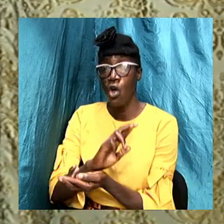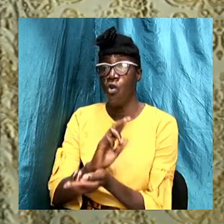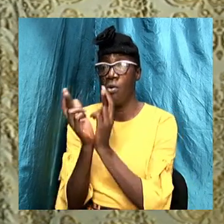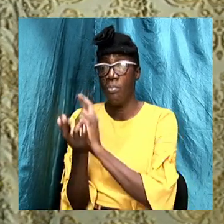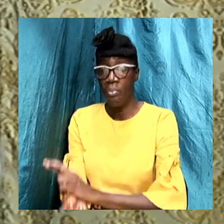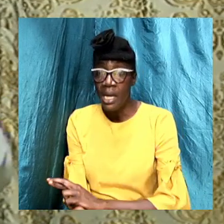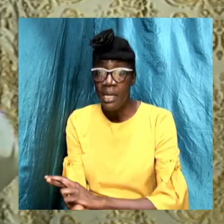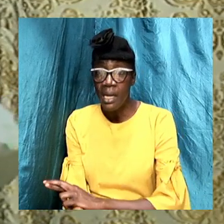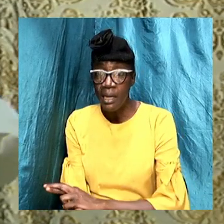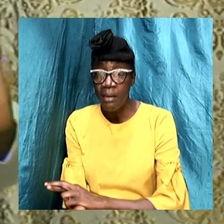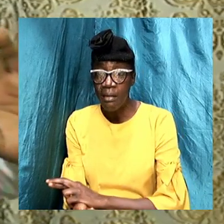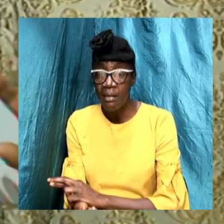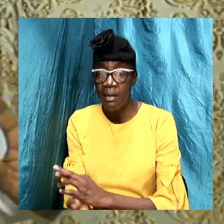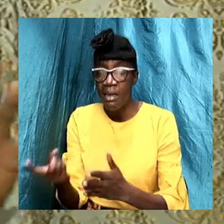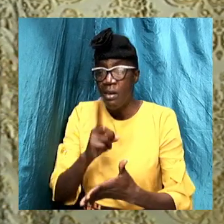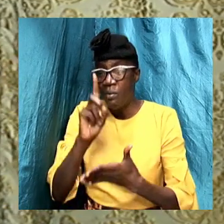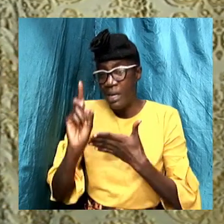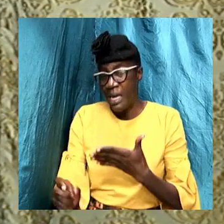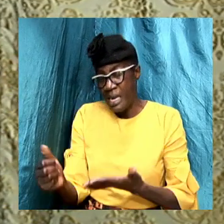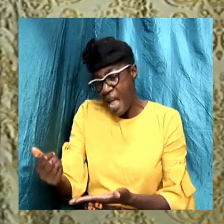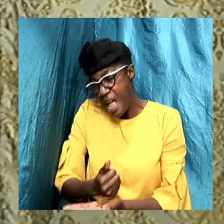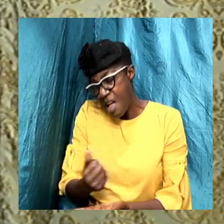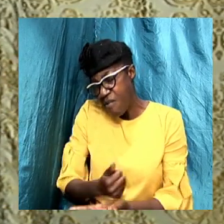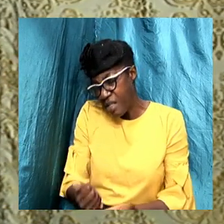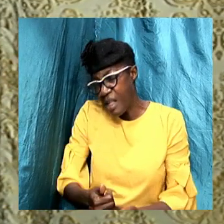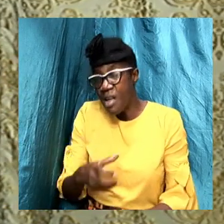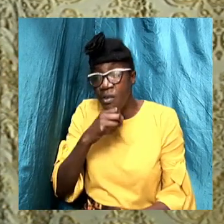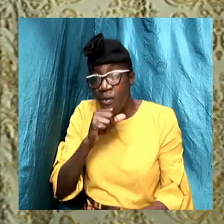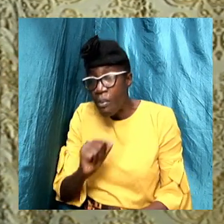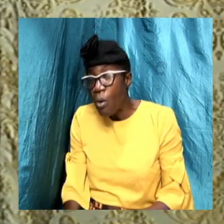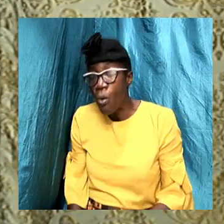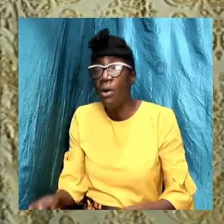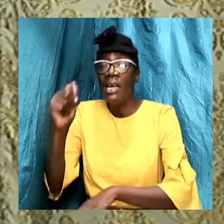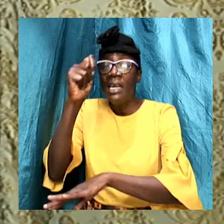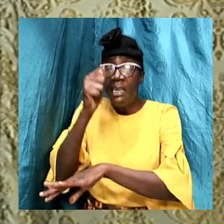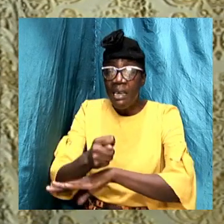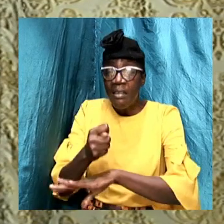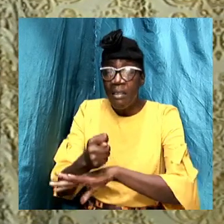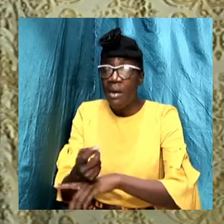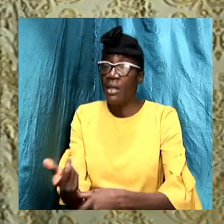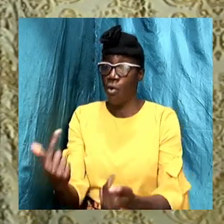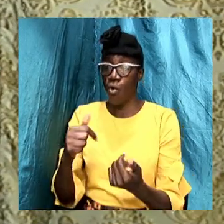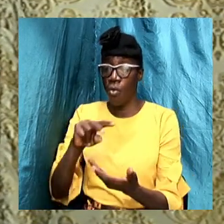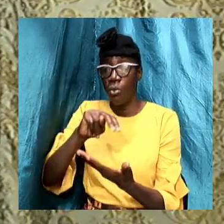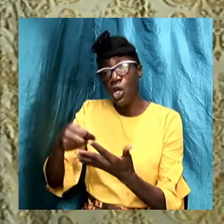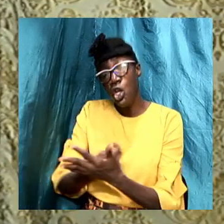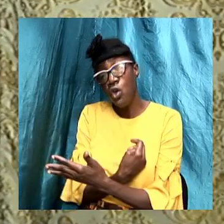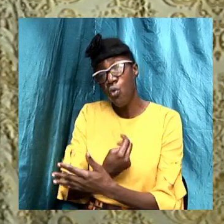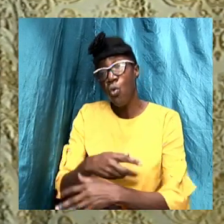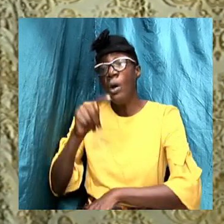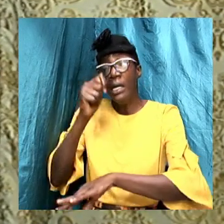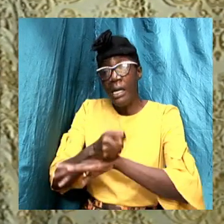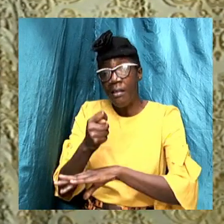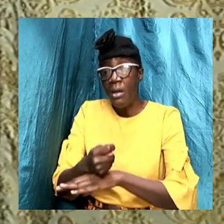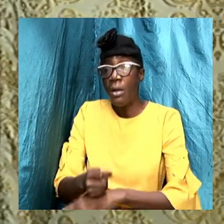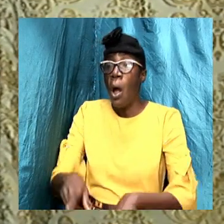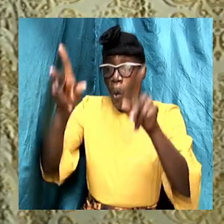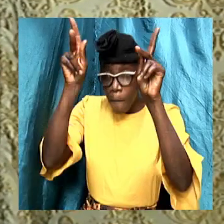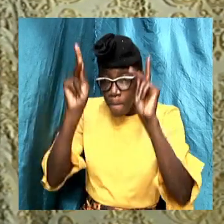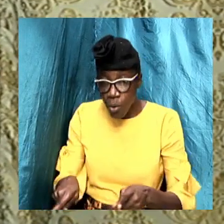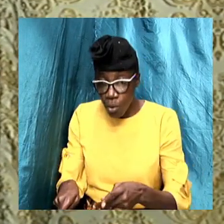and we did everything from the Old Testament come into the New Testament, and we have been laying down the scriptures